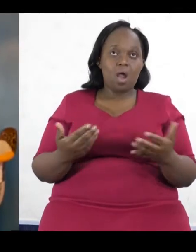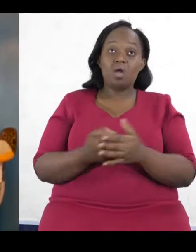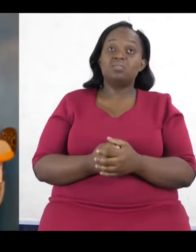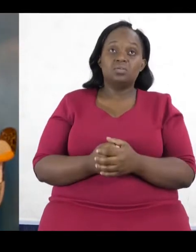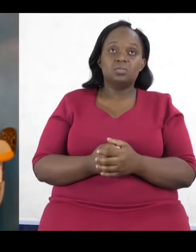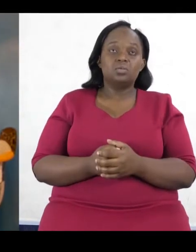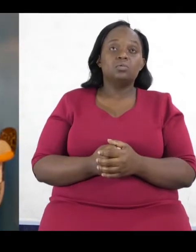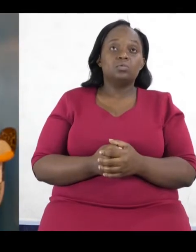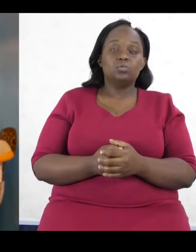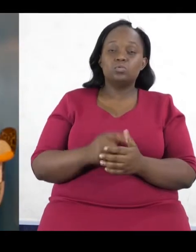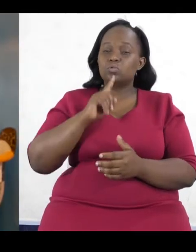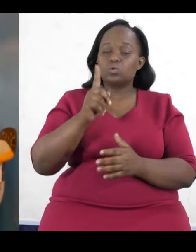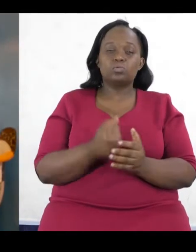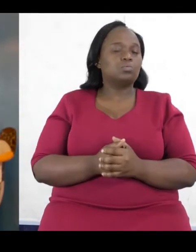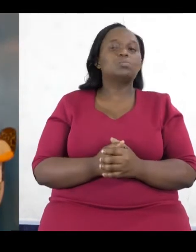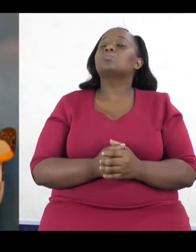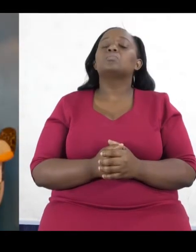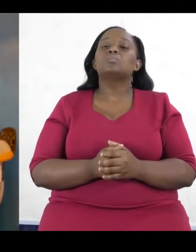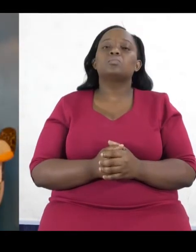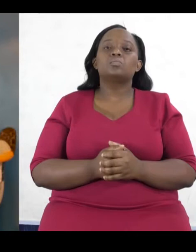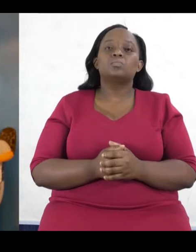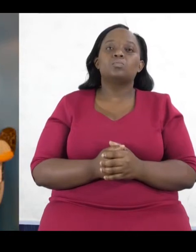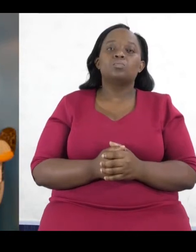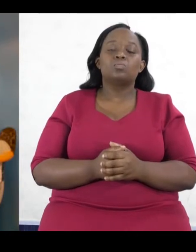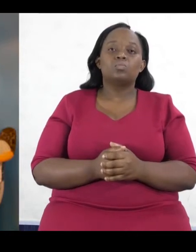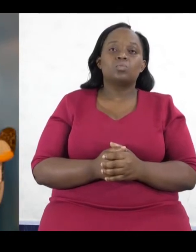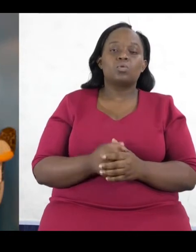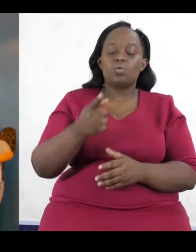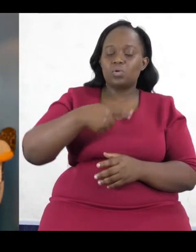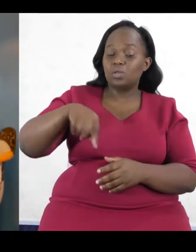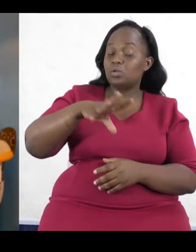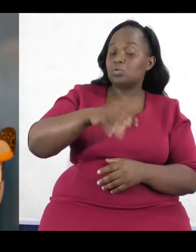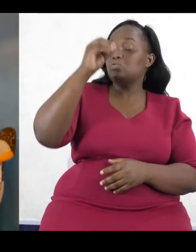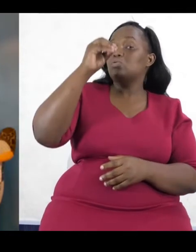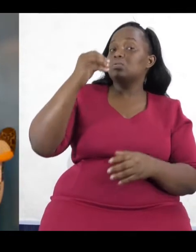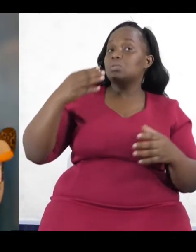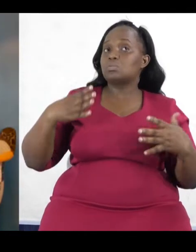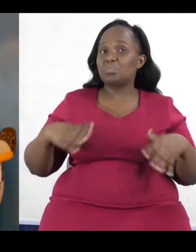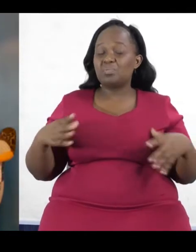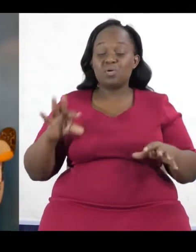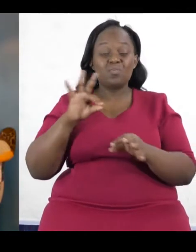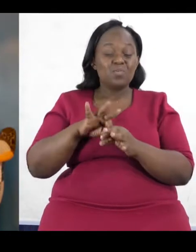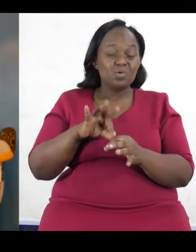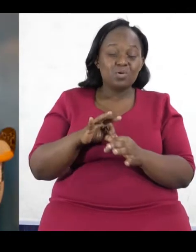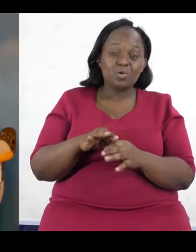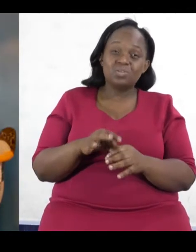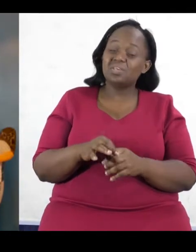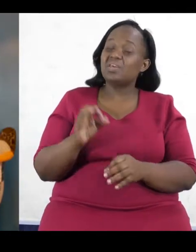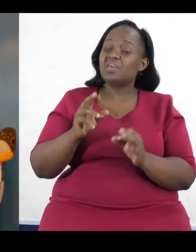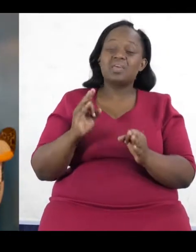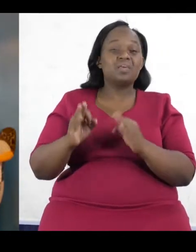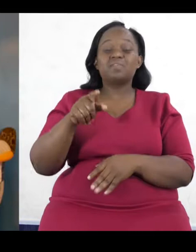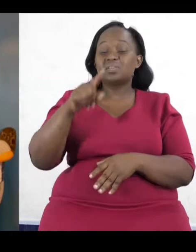So we tend to elect people. don't know if, voting, if you're thinking about a candidate, obviously it's a mix of